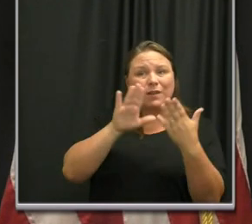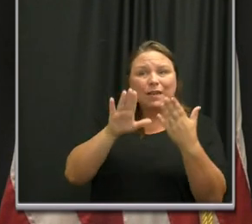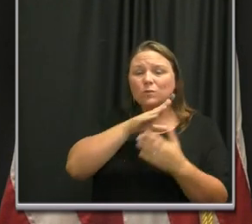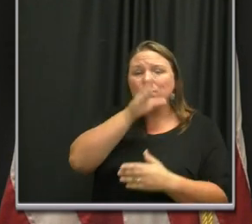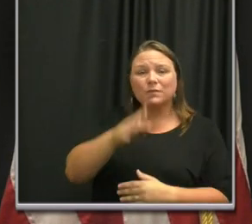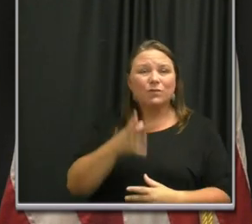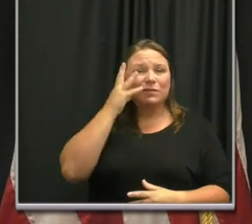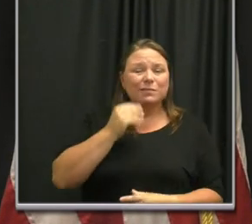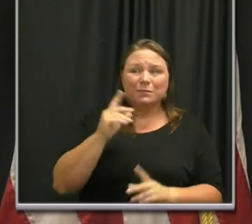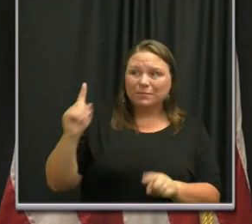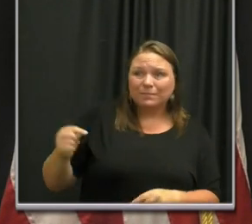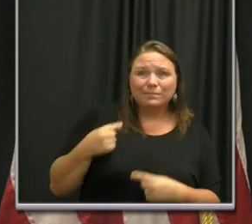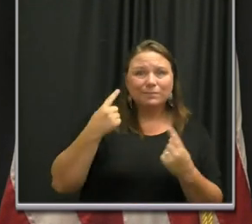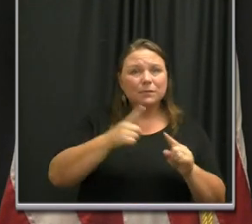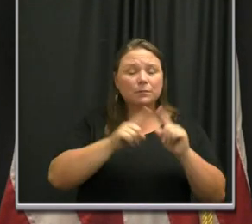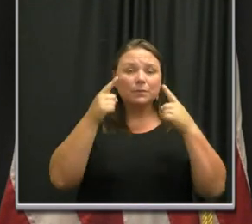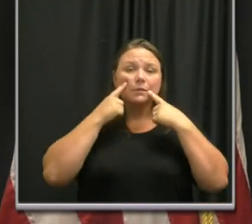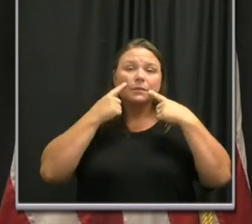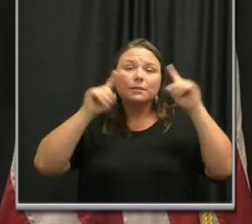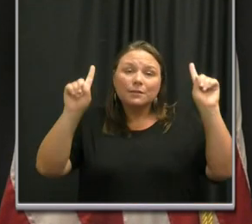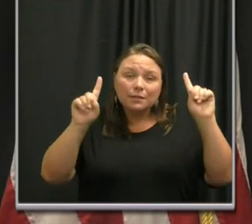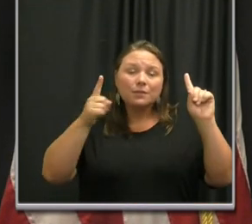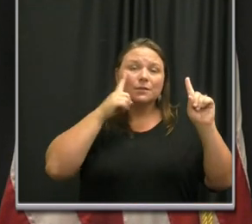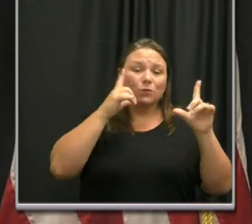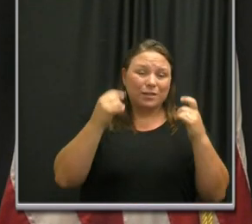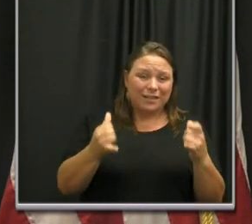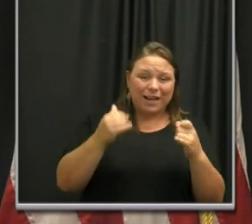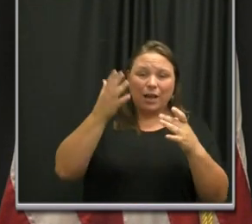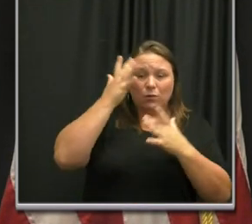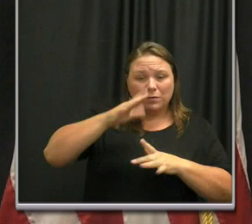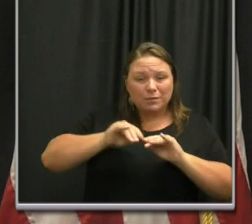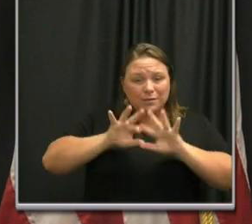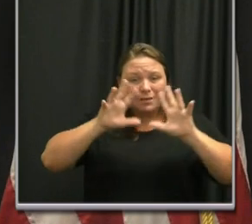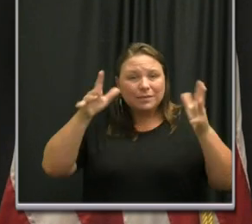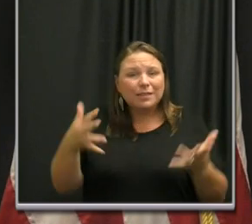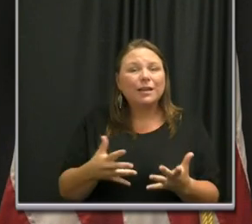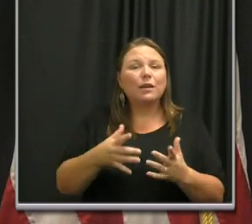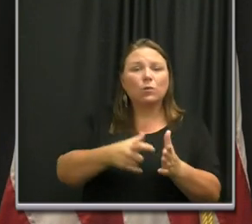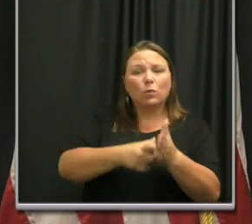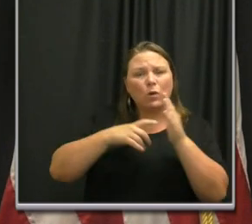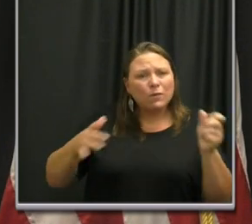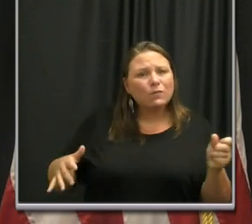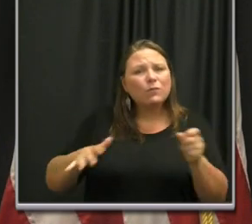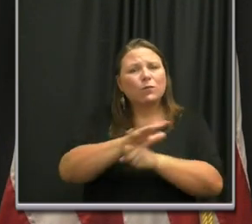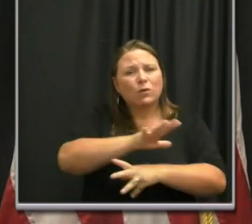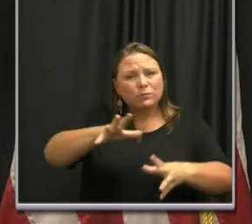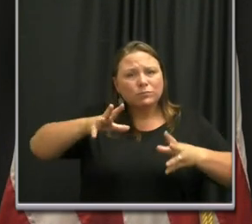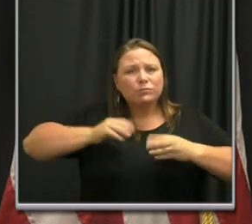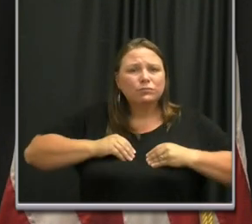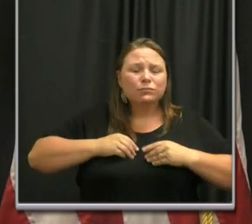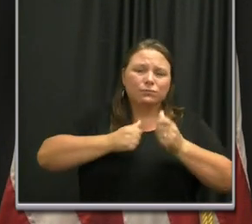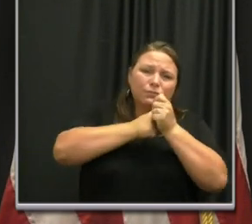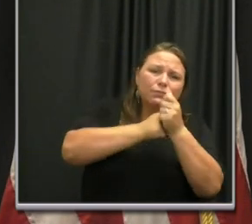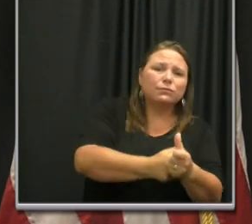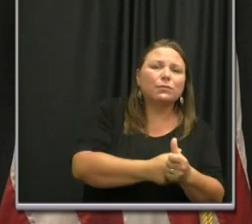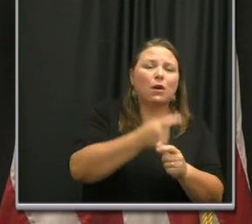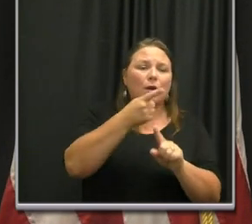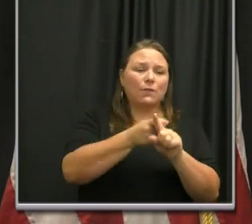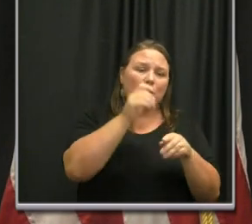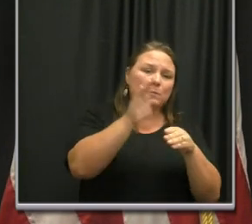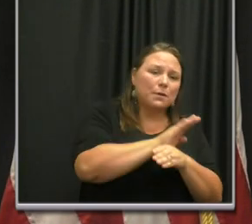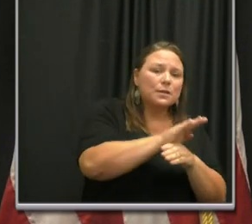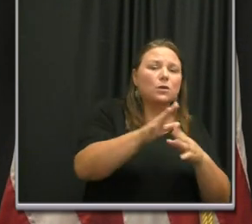lifetimes. But success in the time of a global pandemic requires full cooperation for business owners, workers,